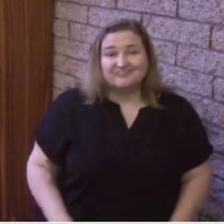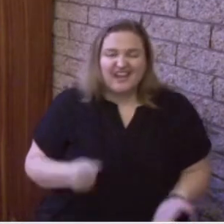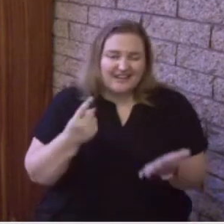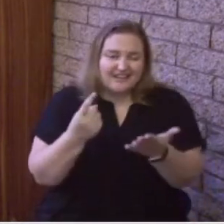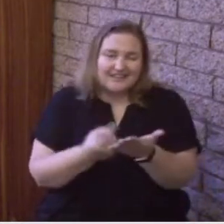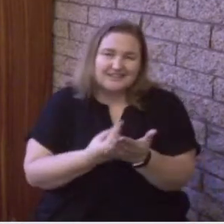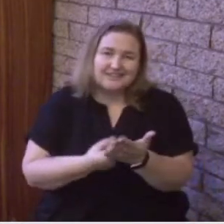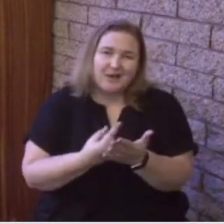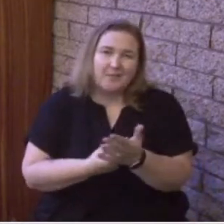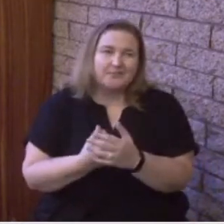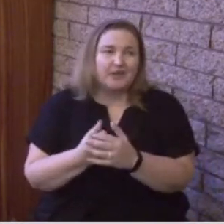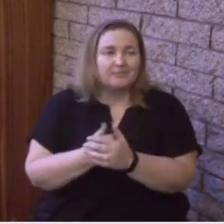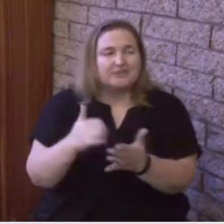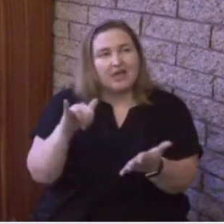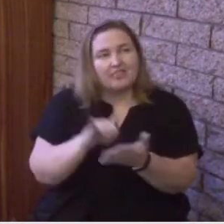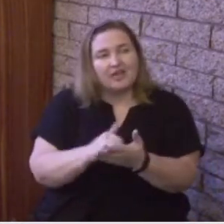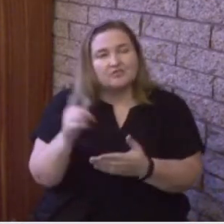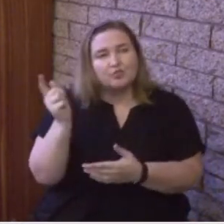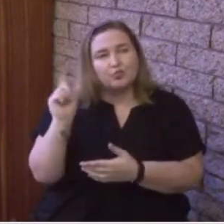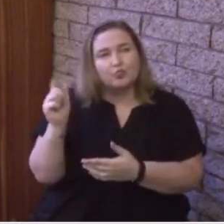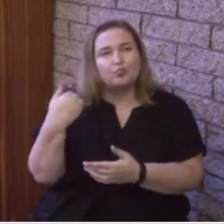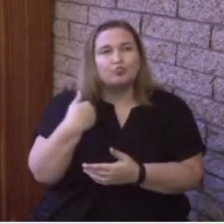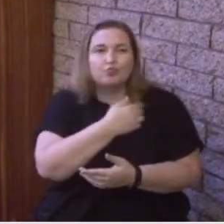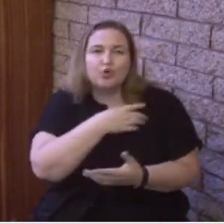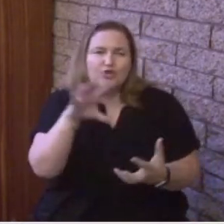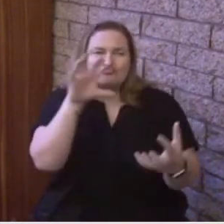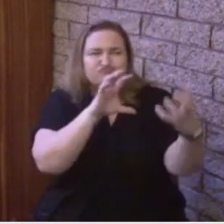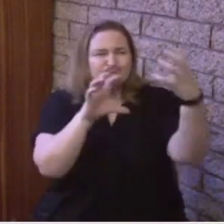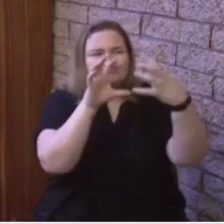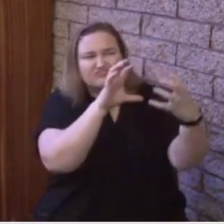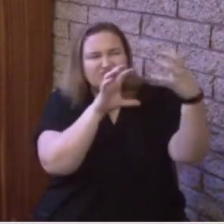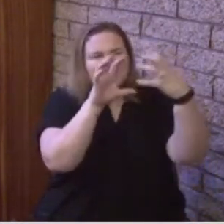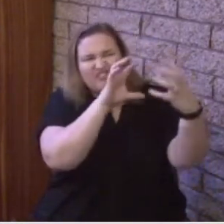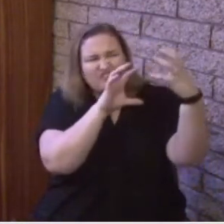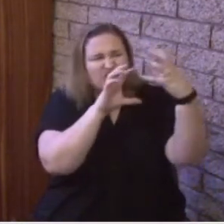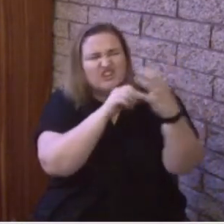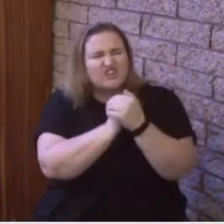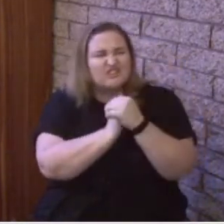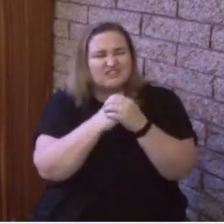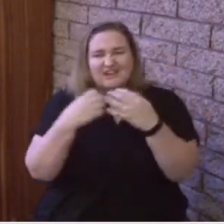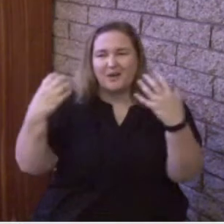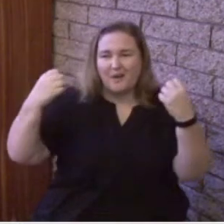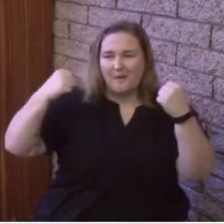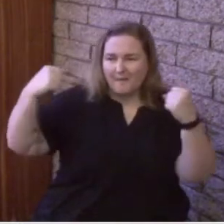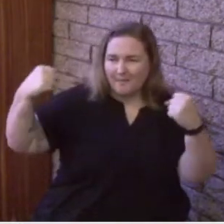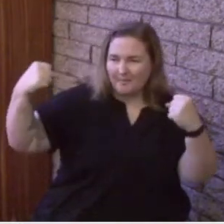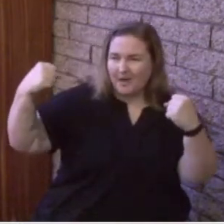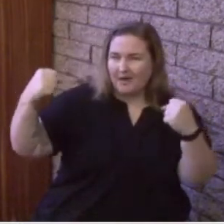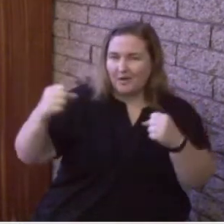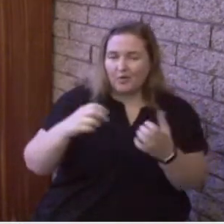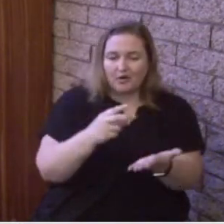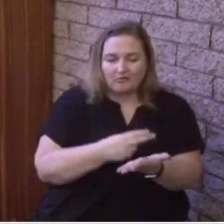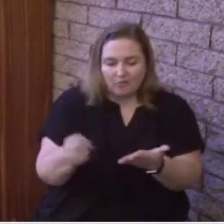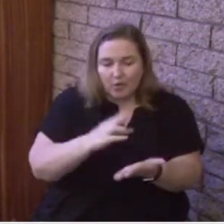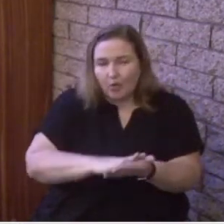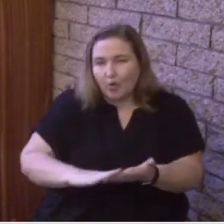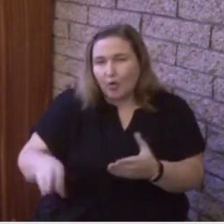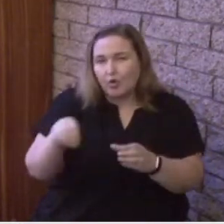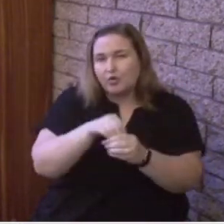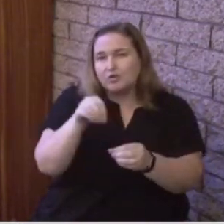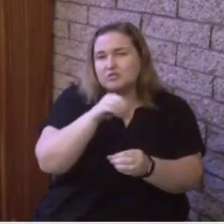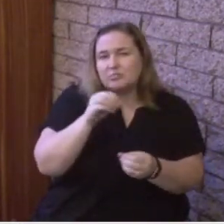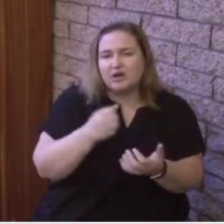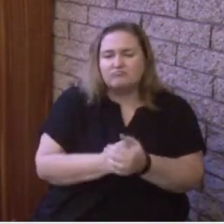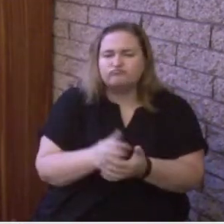we begin maybe to confuse or neglect or even fear the power of the Holy Spirit. Just a couple weeks ago